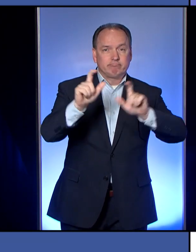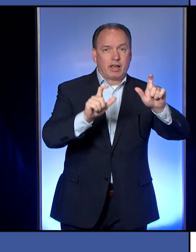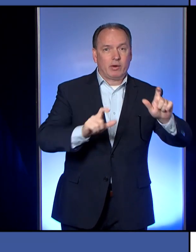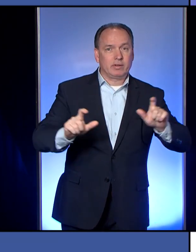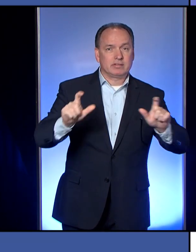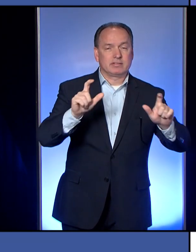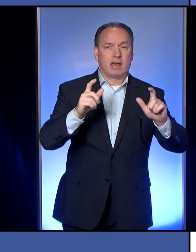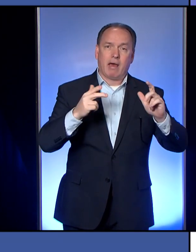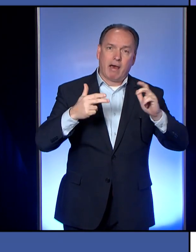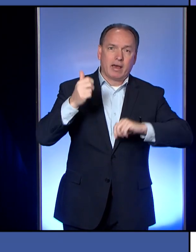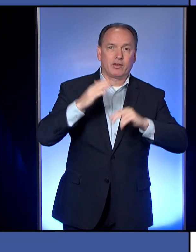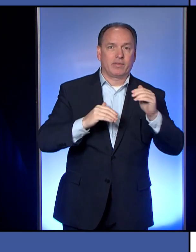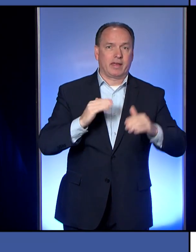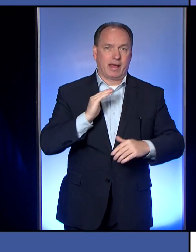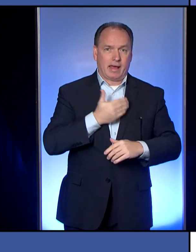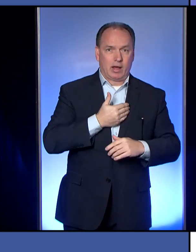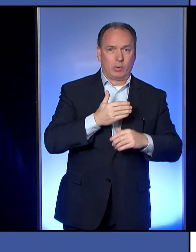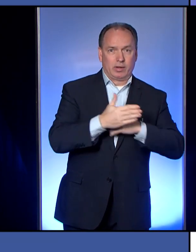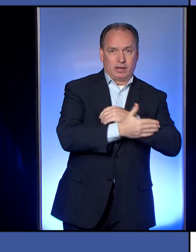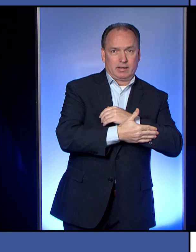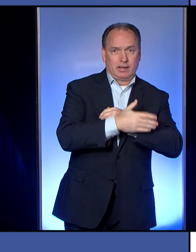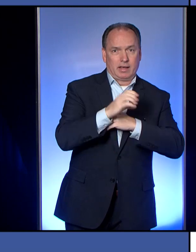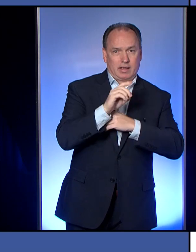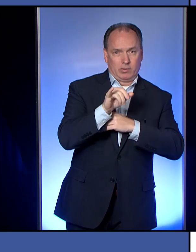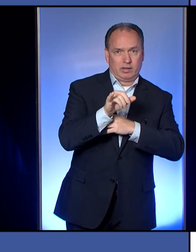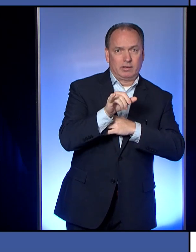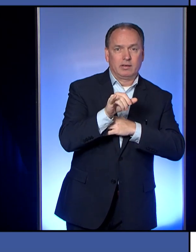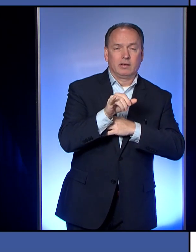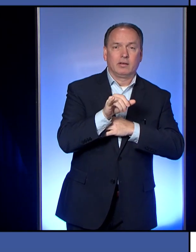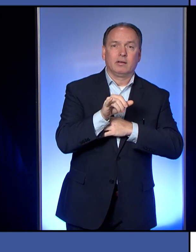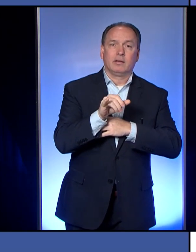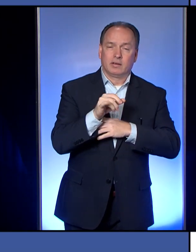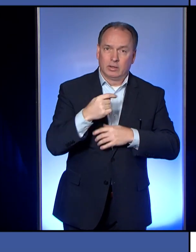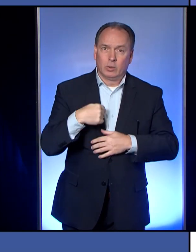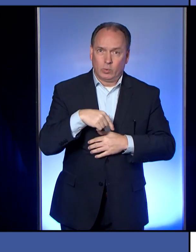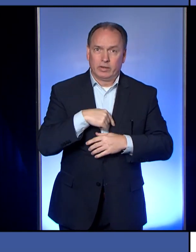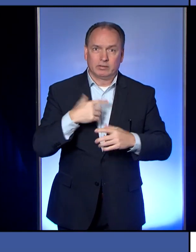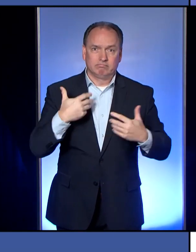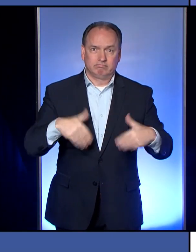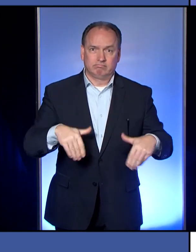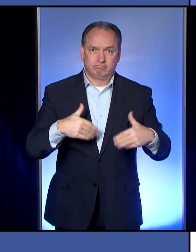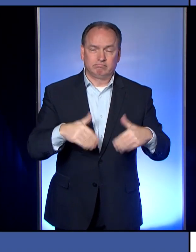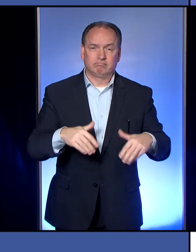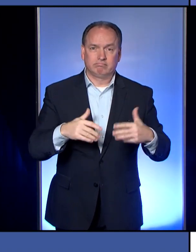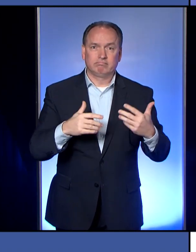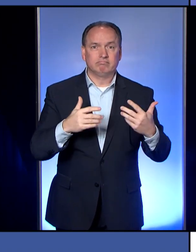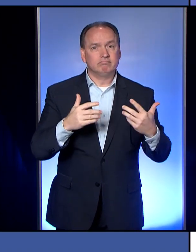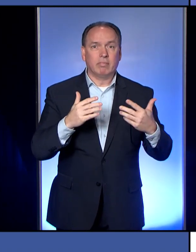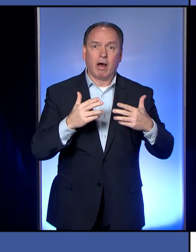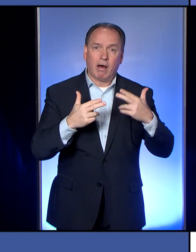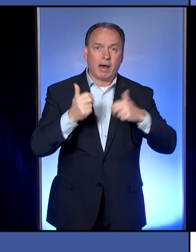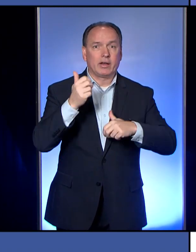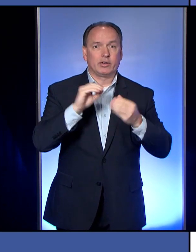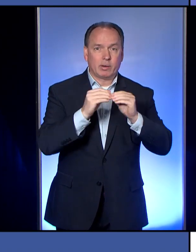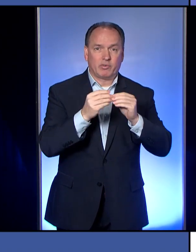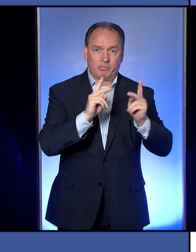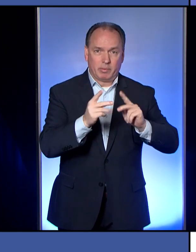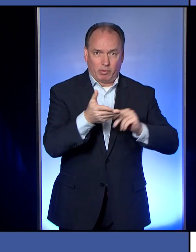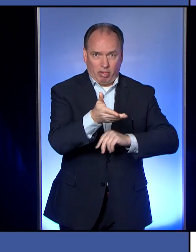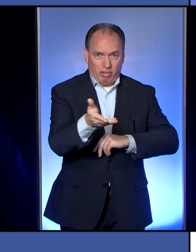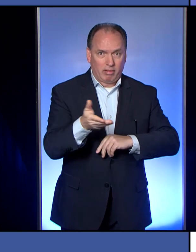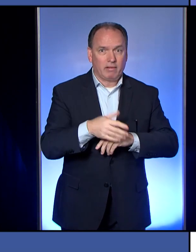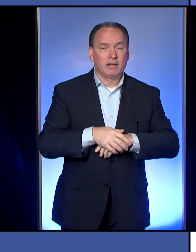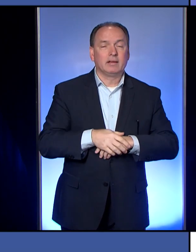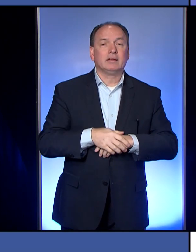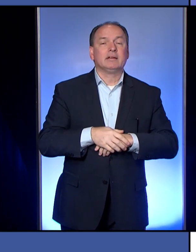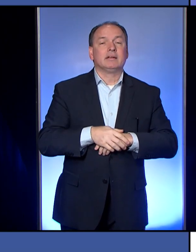than Erie County. And we are, as I said, the 15th most populous county. So that just goes to show that the work being done